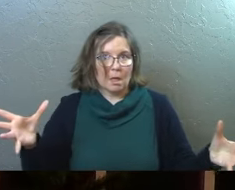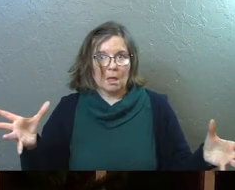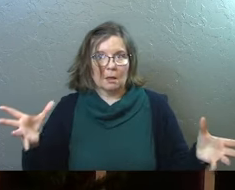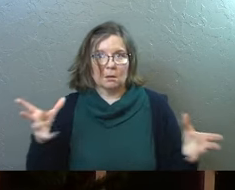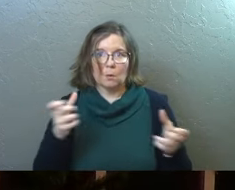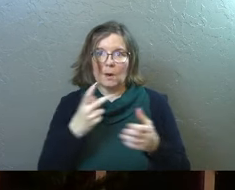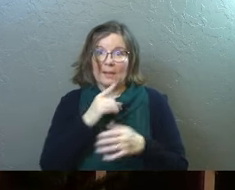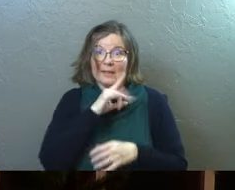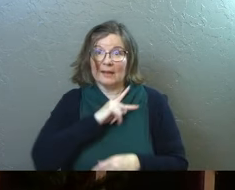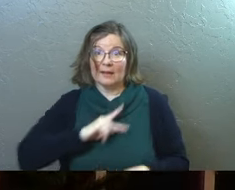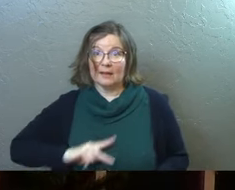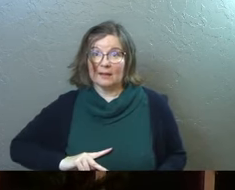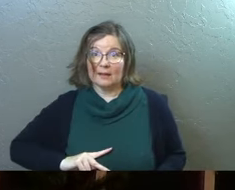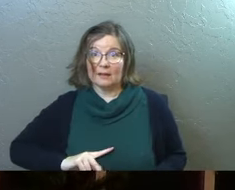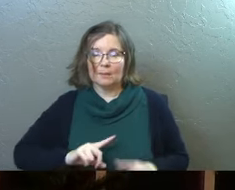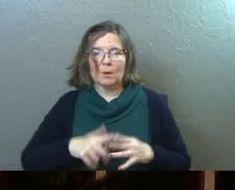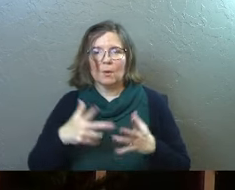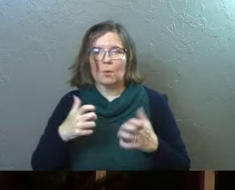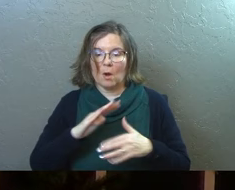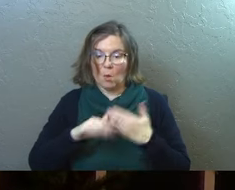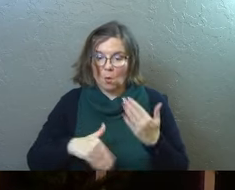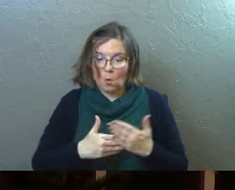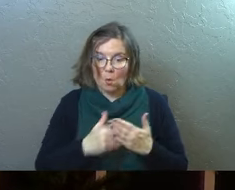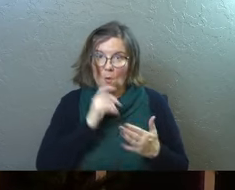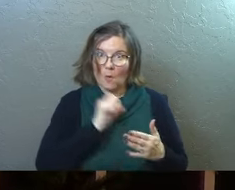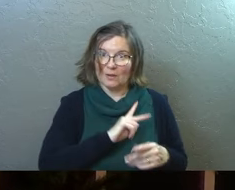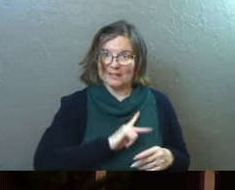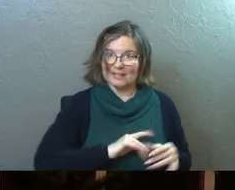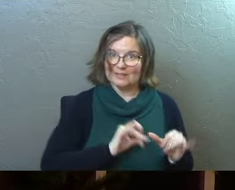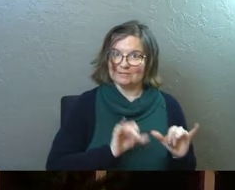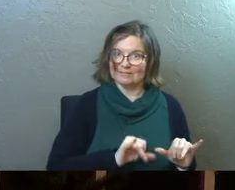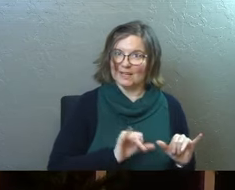We want the King, but we want the old King too.